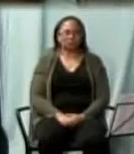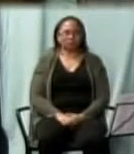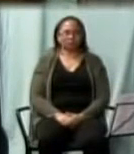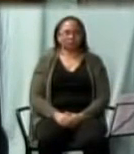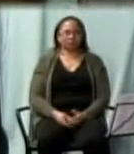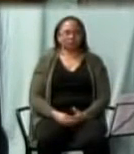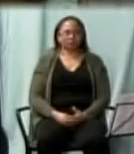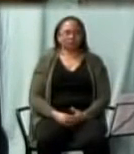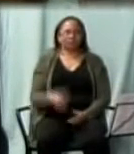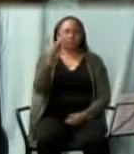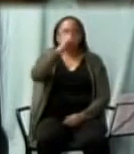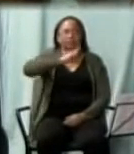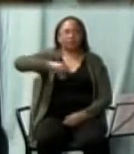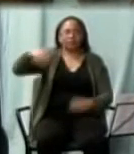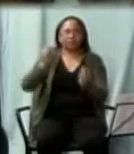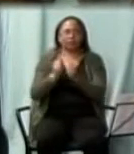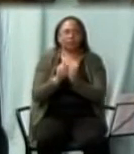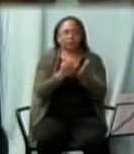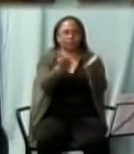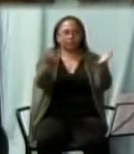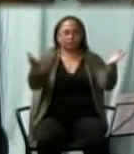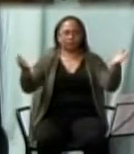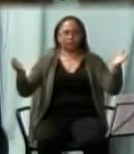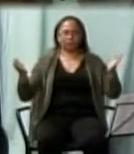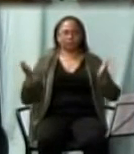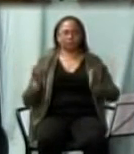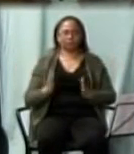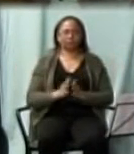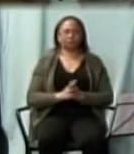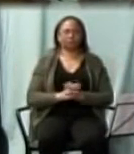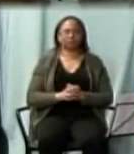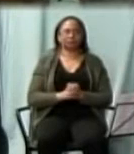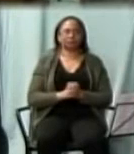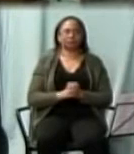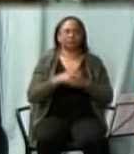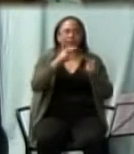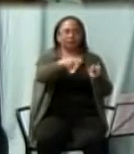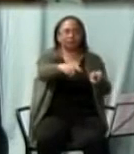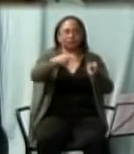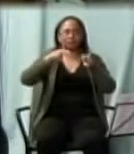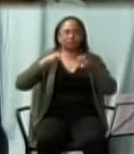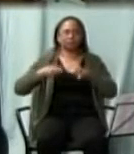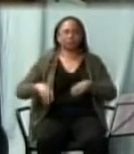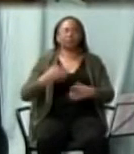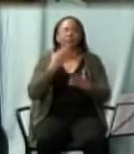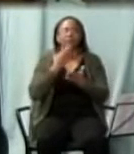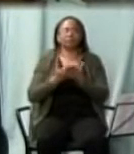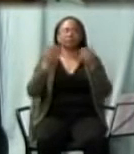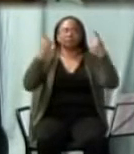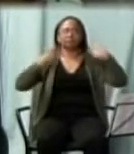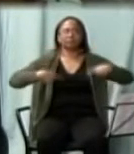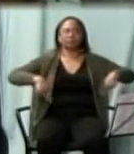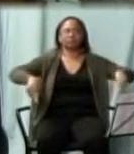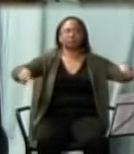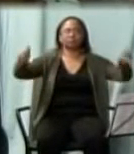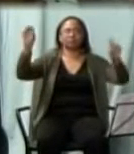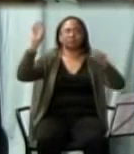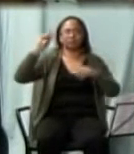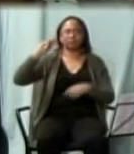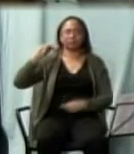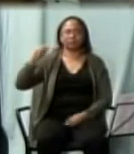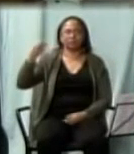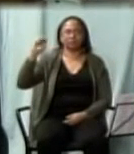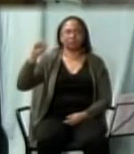The Lord be with you. A reading from the Holy Gospel